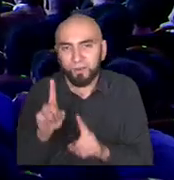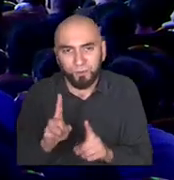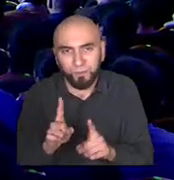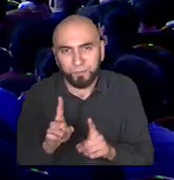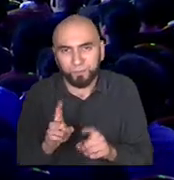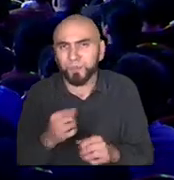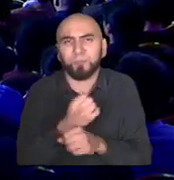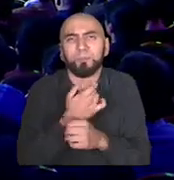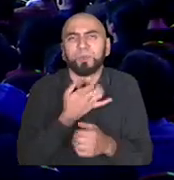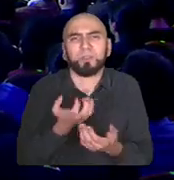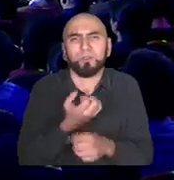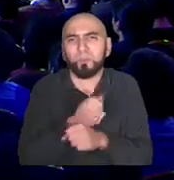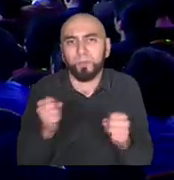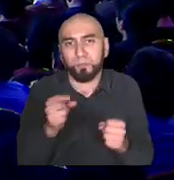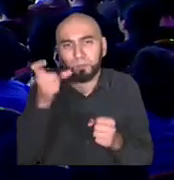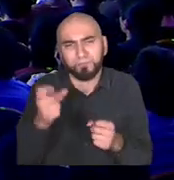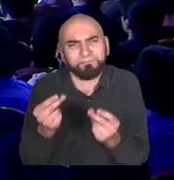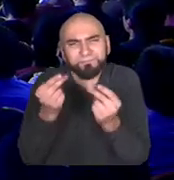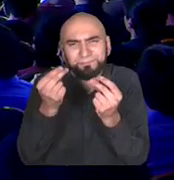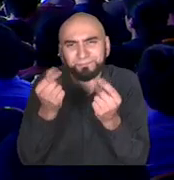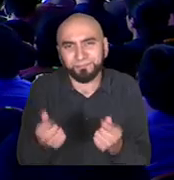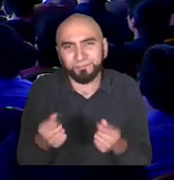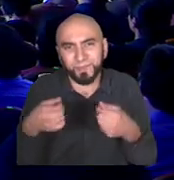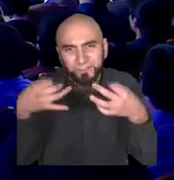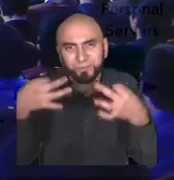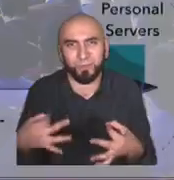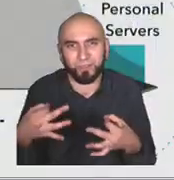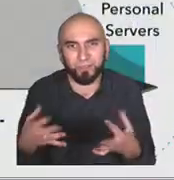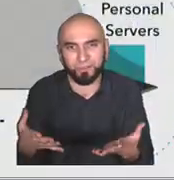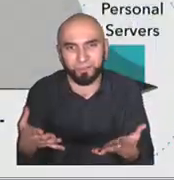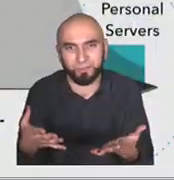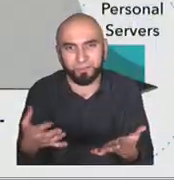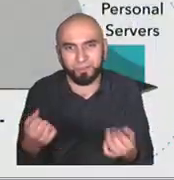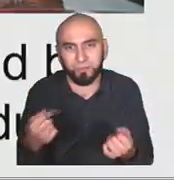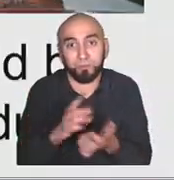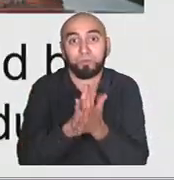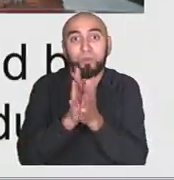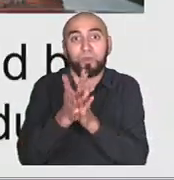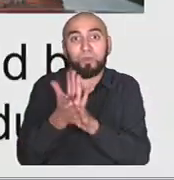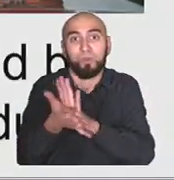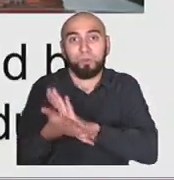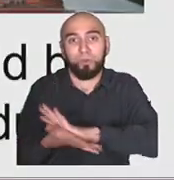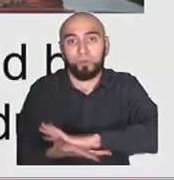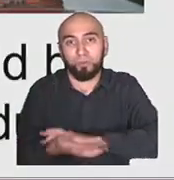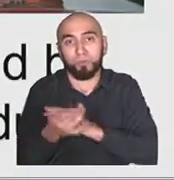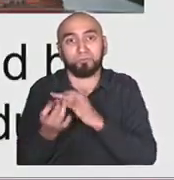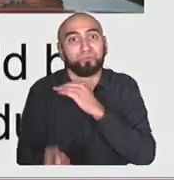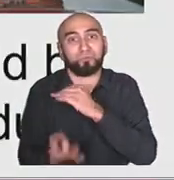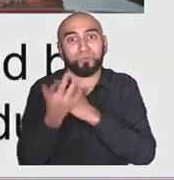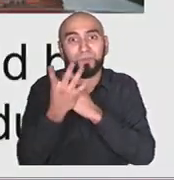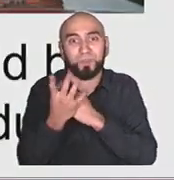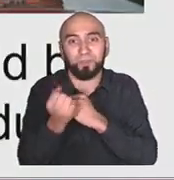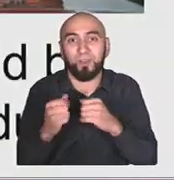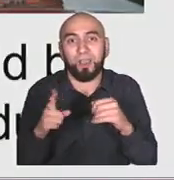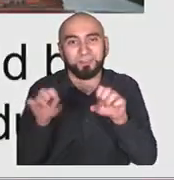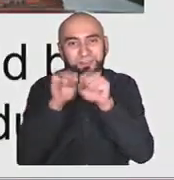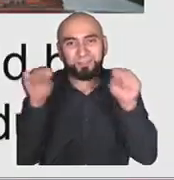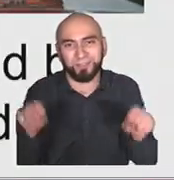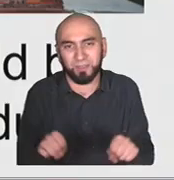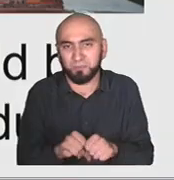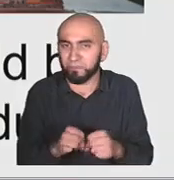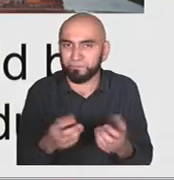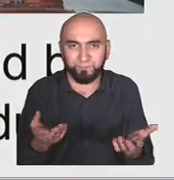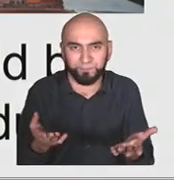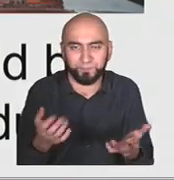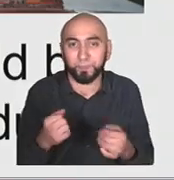the cloud is just too exciting for hackers. It's too easy to hack into everything. And with that said, it's really important